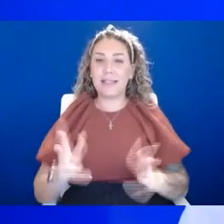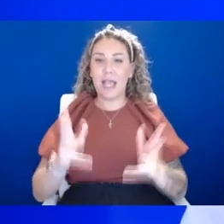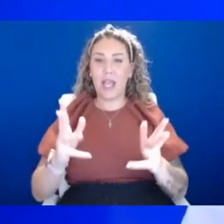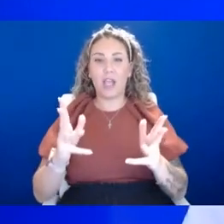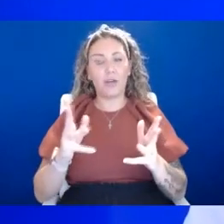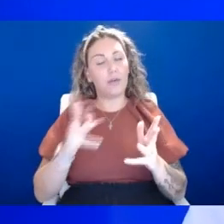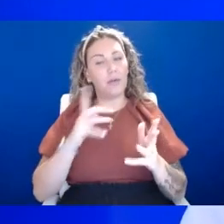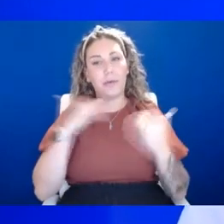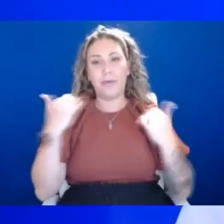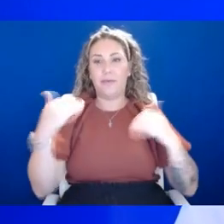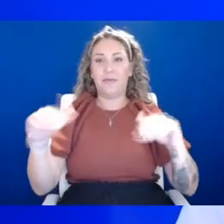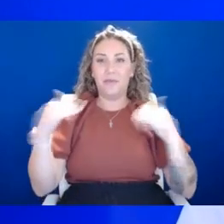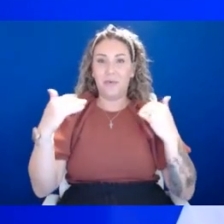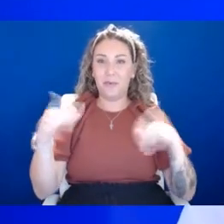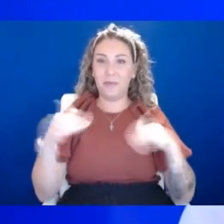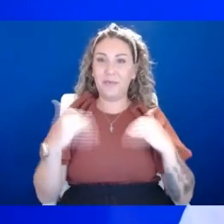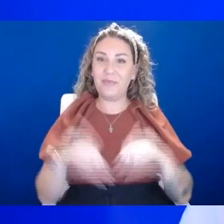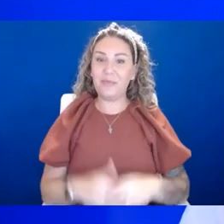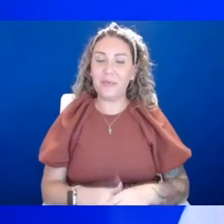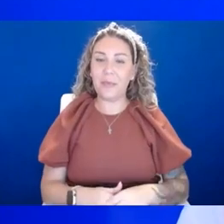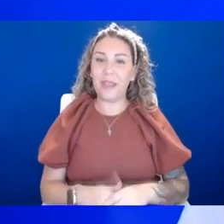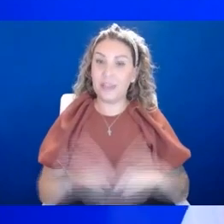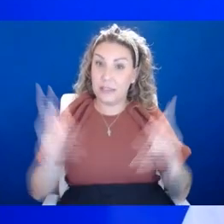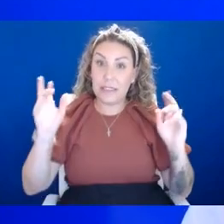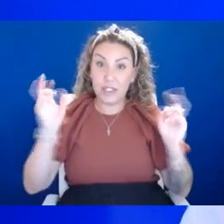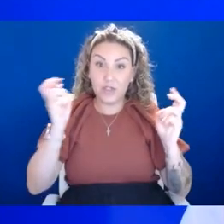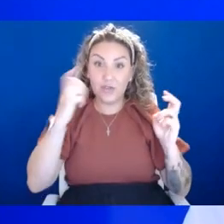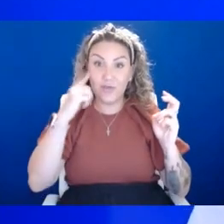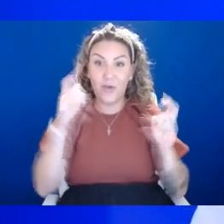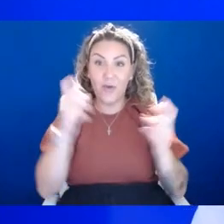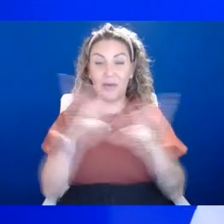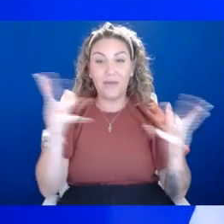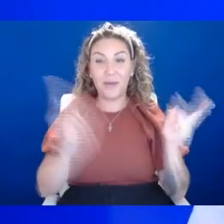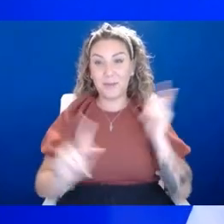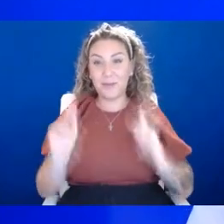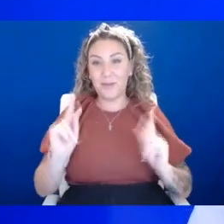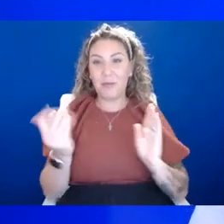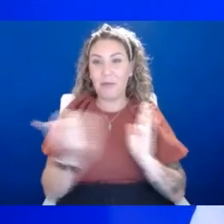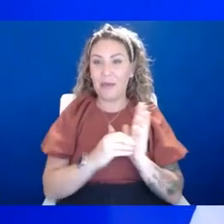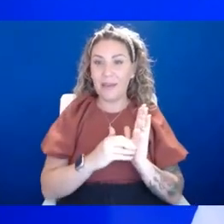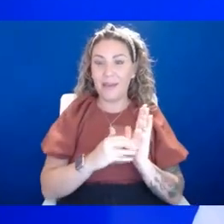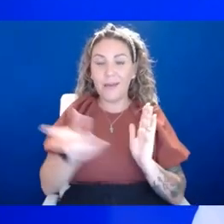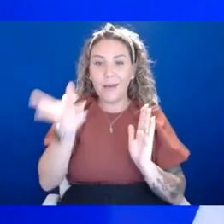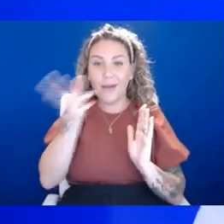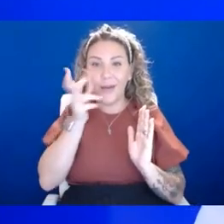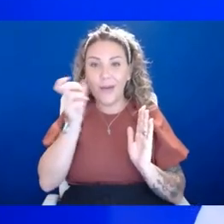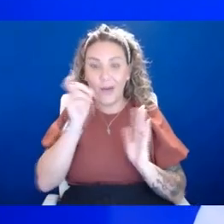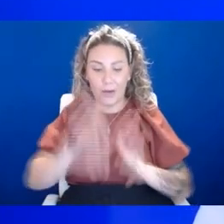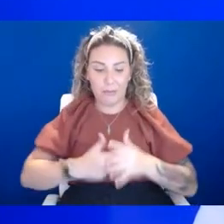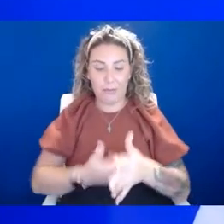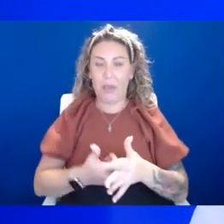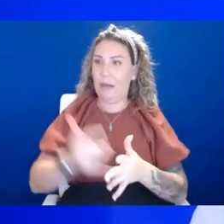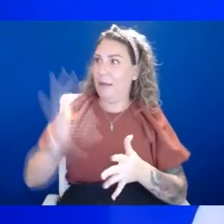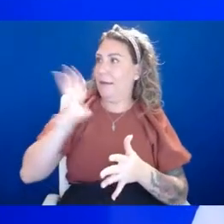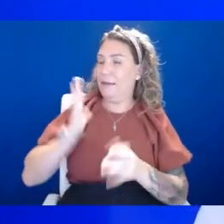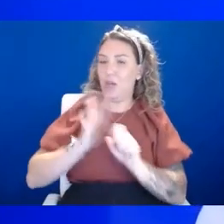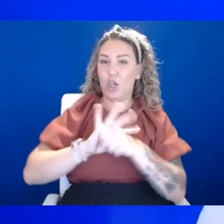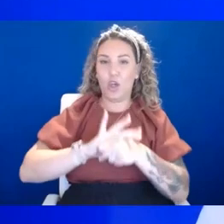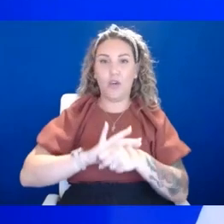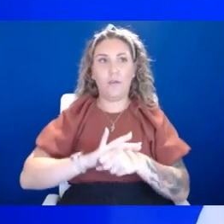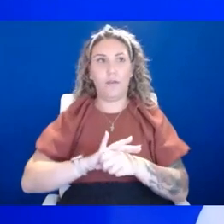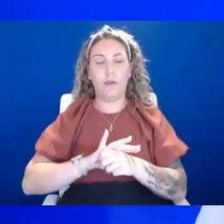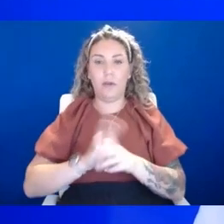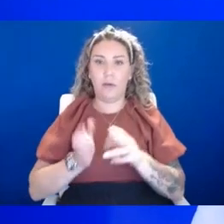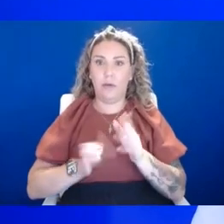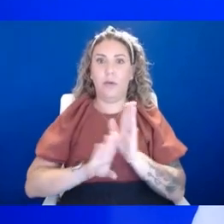incredible, uh, issue for a lot of people. Again, we heard about, uh, the beginning of the pandemic creating anxiety, but also now